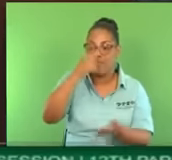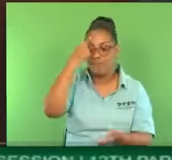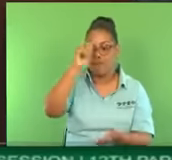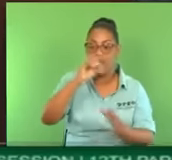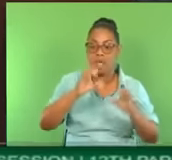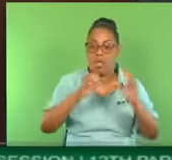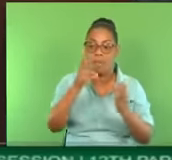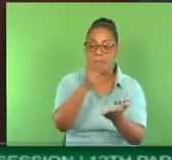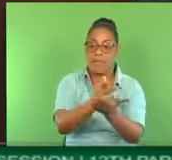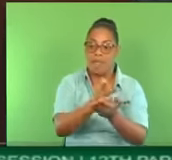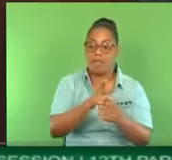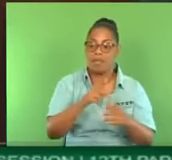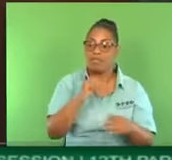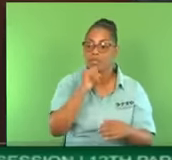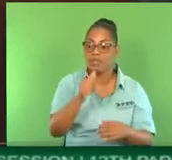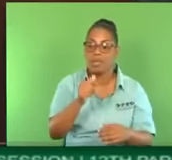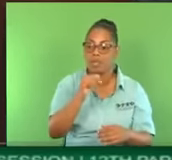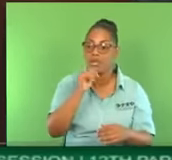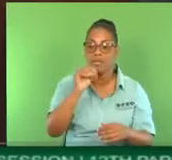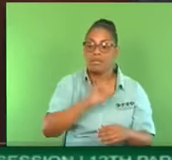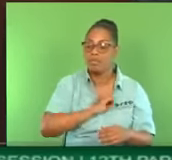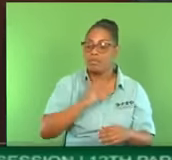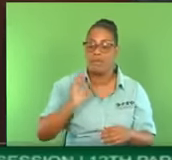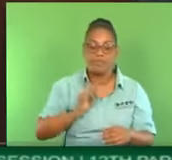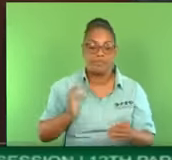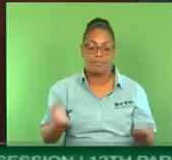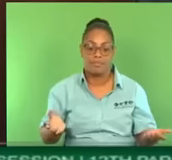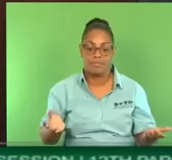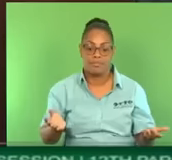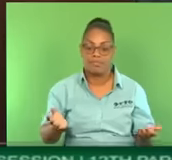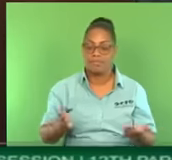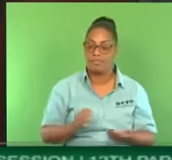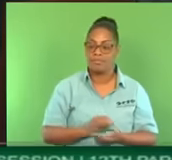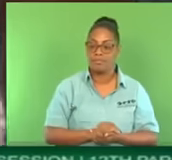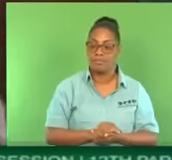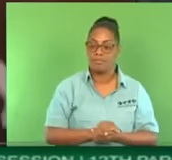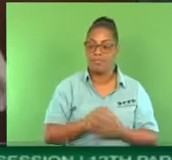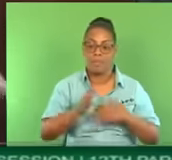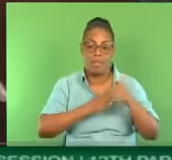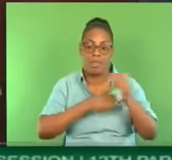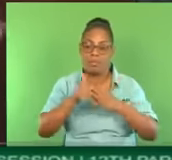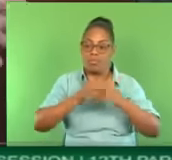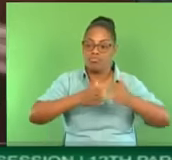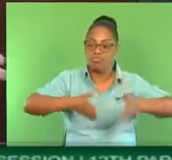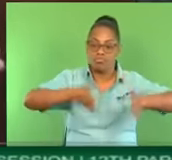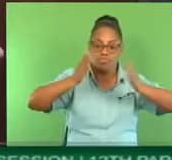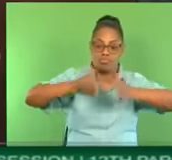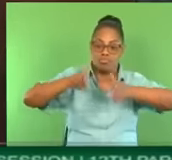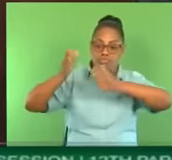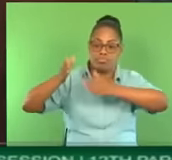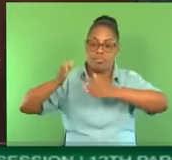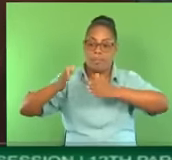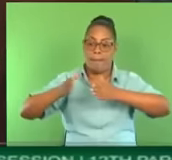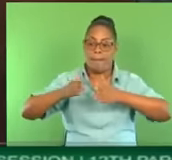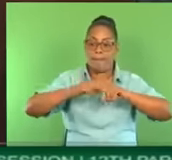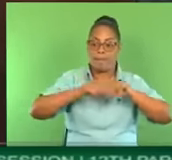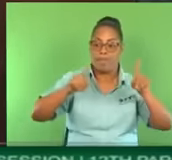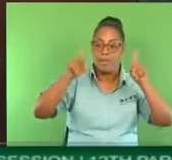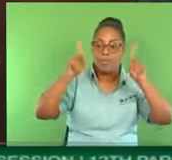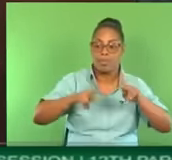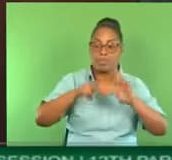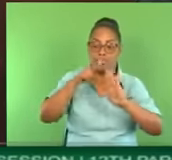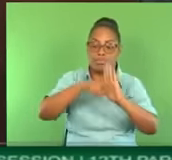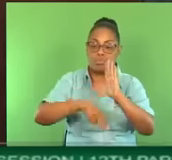$260 million to build an administrative building for the staff of the Ministry of Health and a patient died because you couldn't do emergency